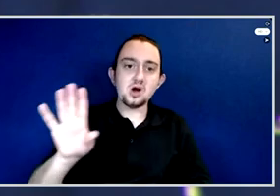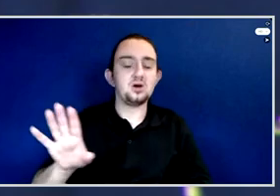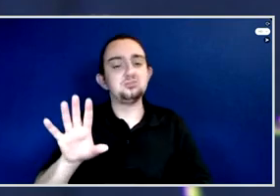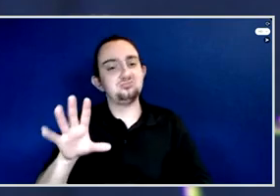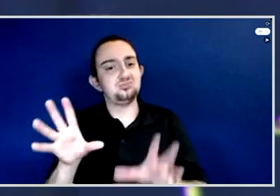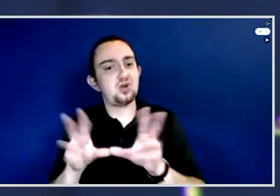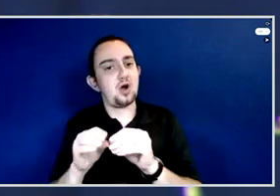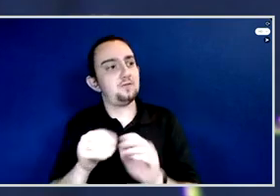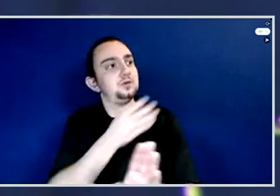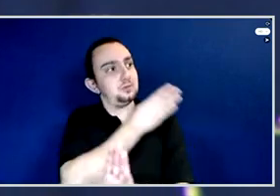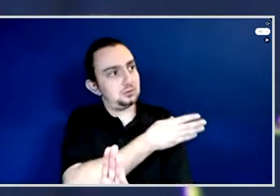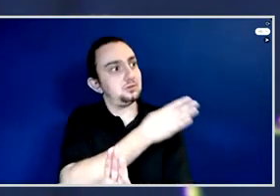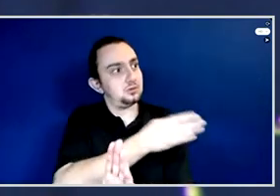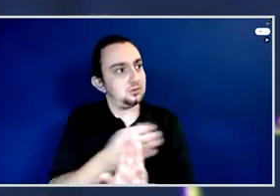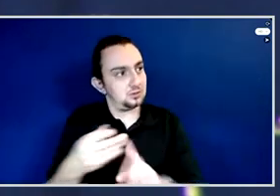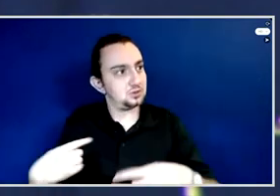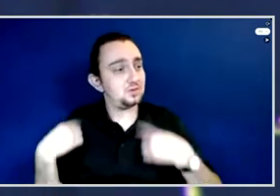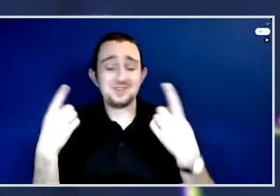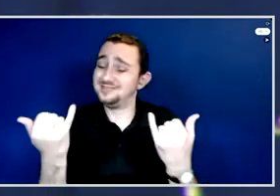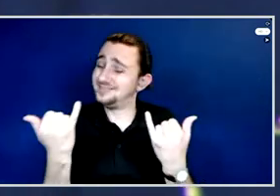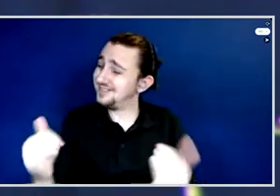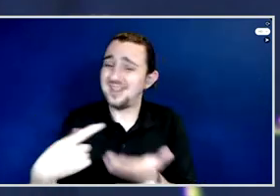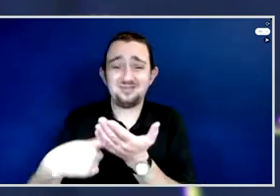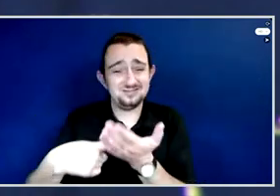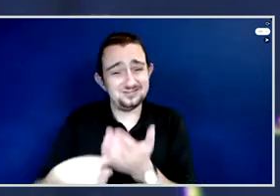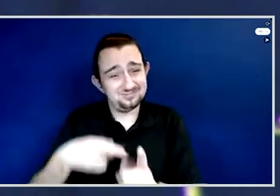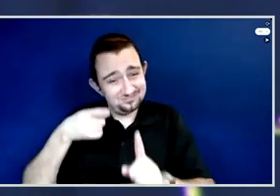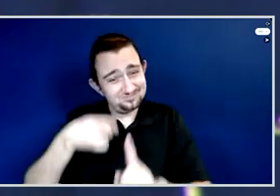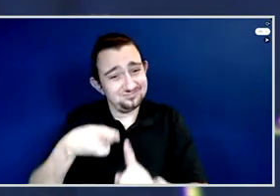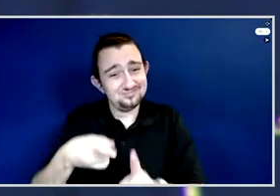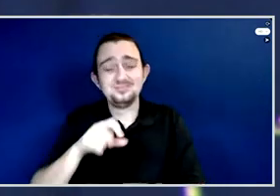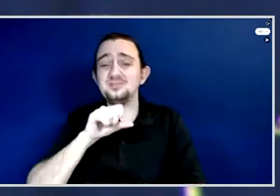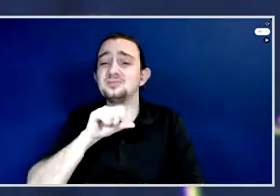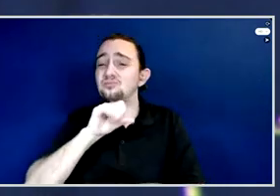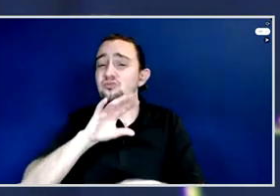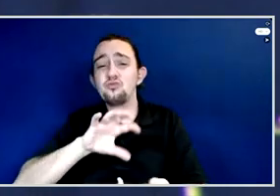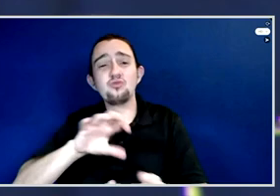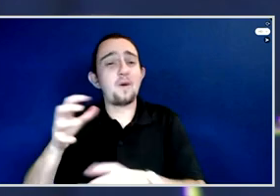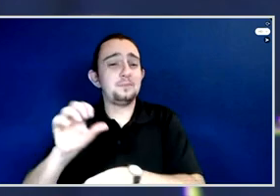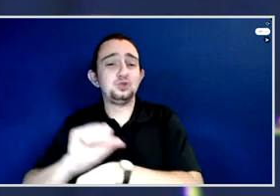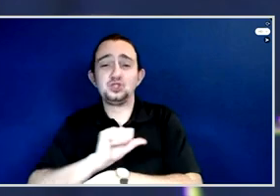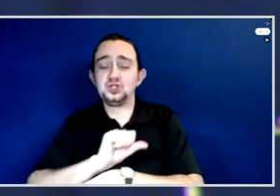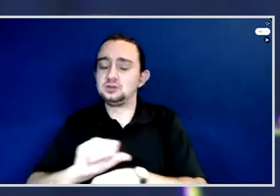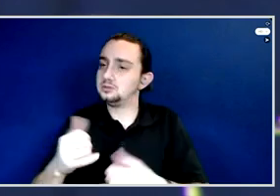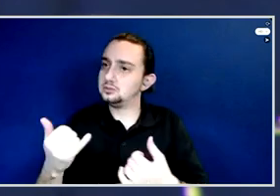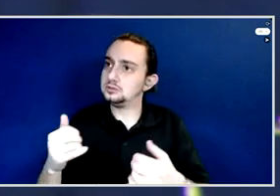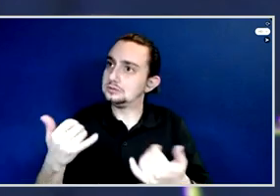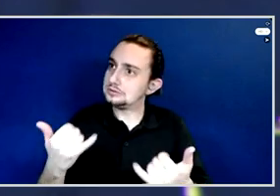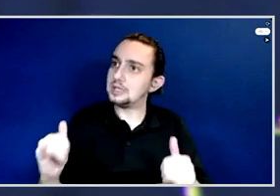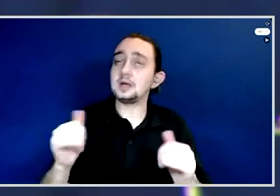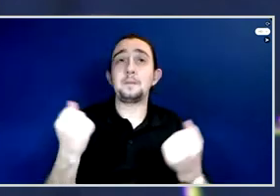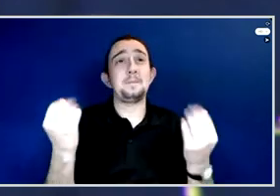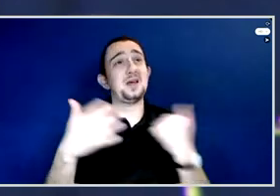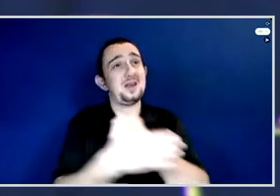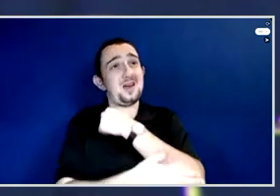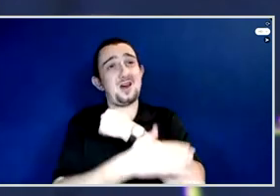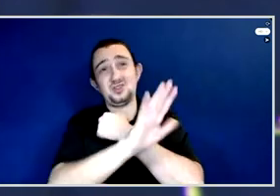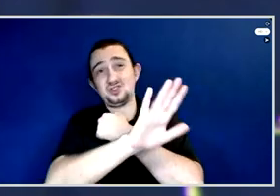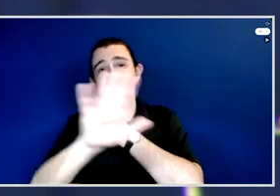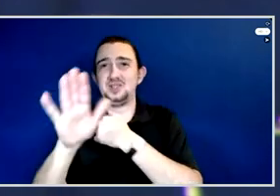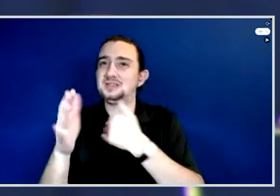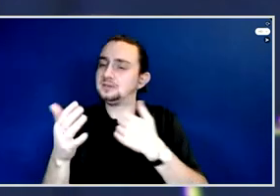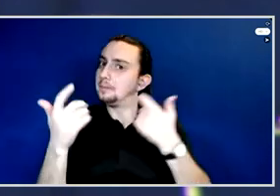And in many of our countries, it remains a major challenge. And for me, it's such a